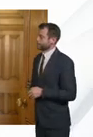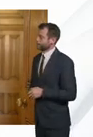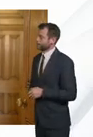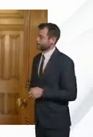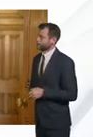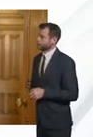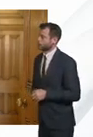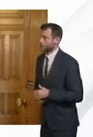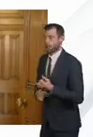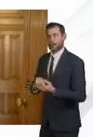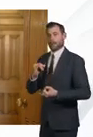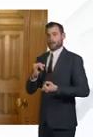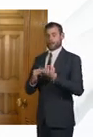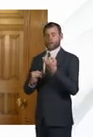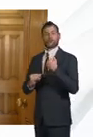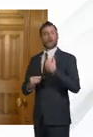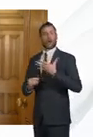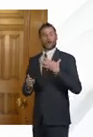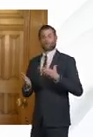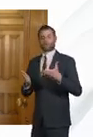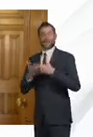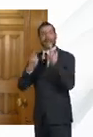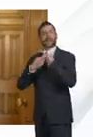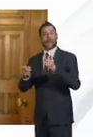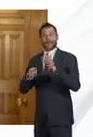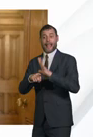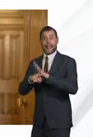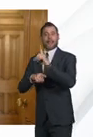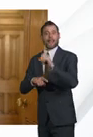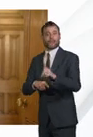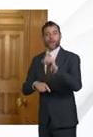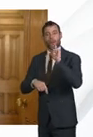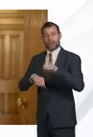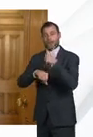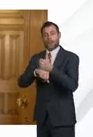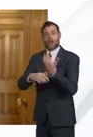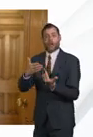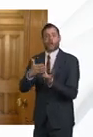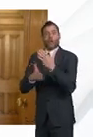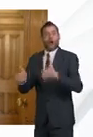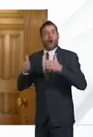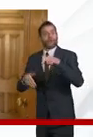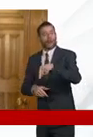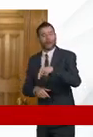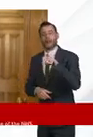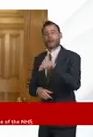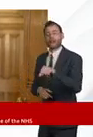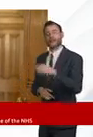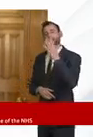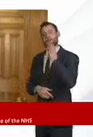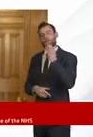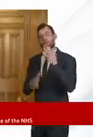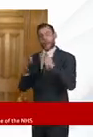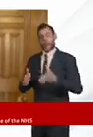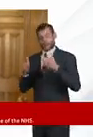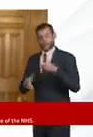announce today that we will next week open a new hospital a temporary hospital the NHS